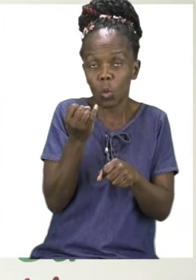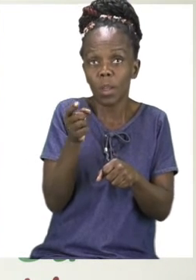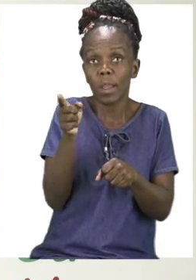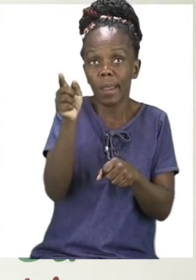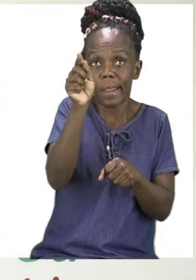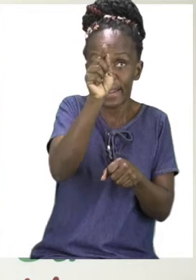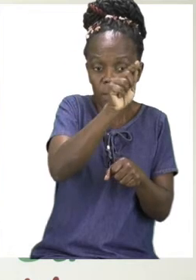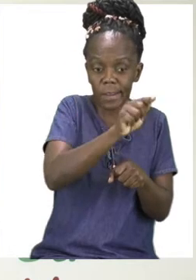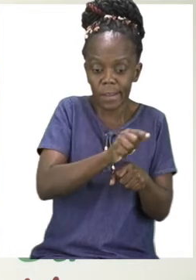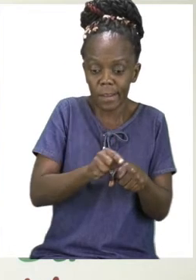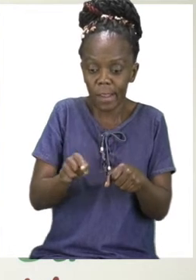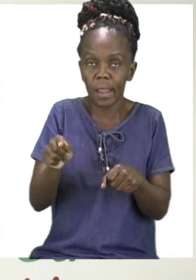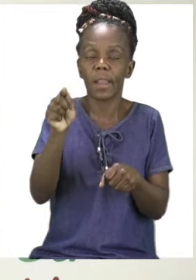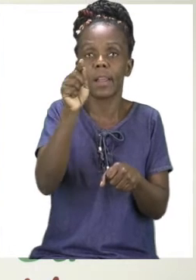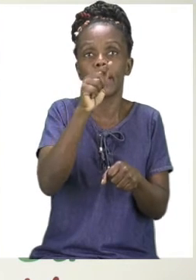Very good.